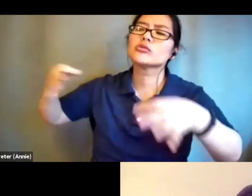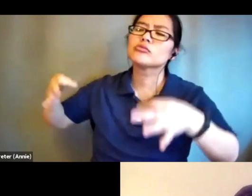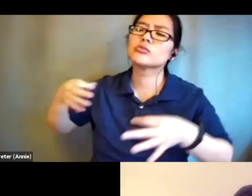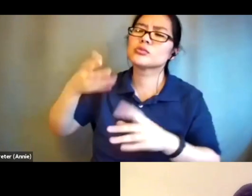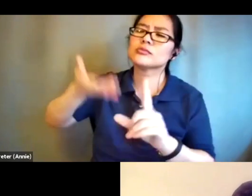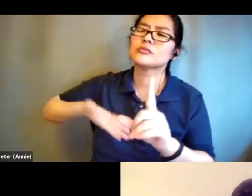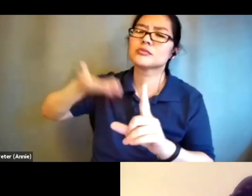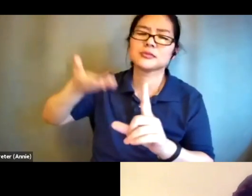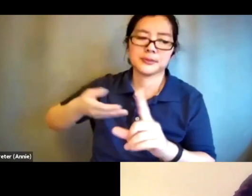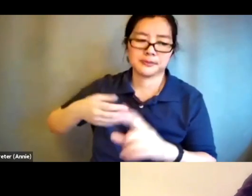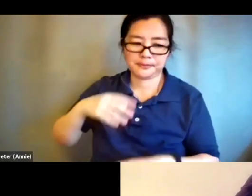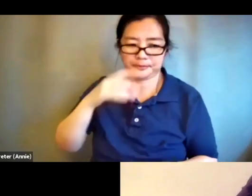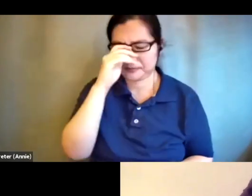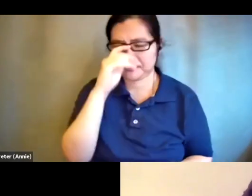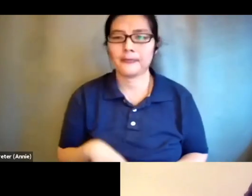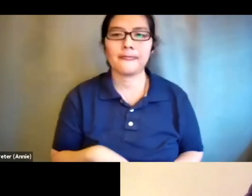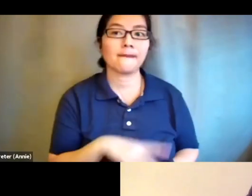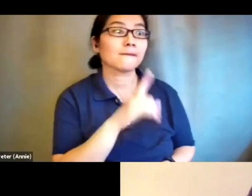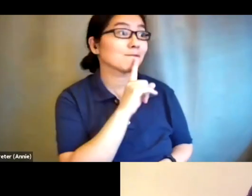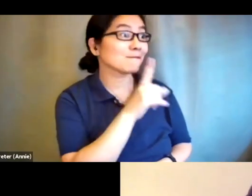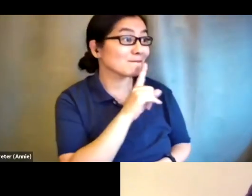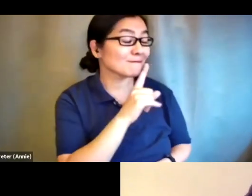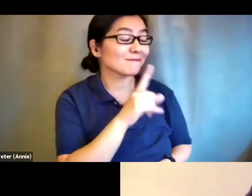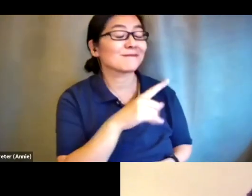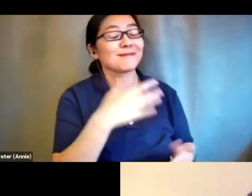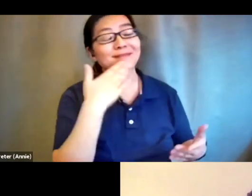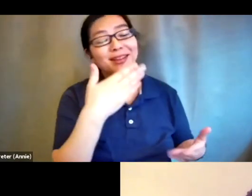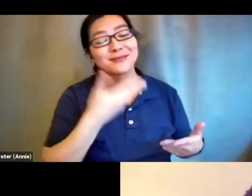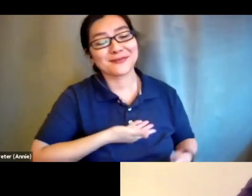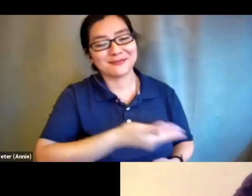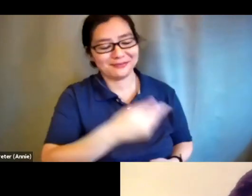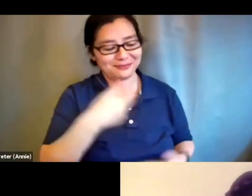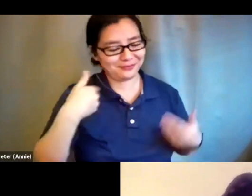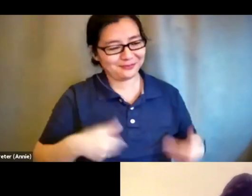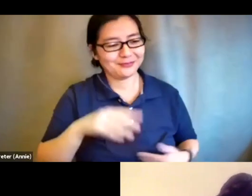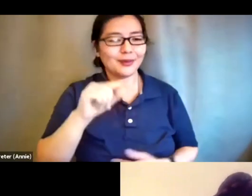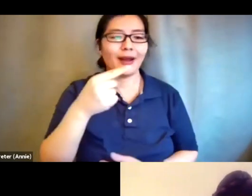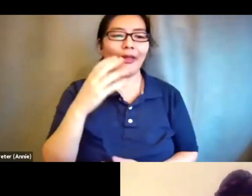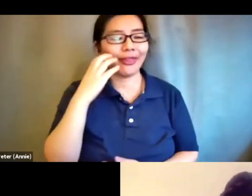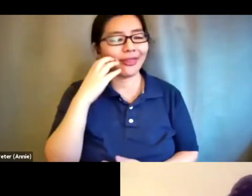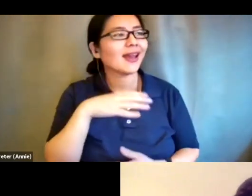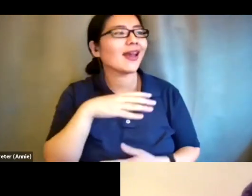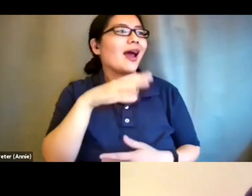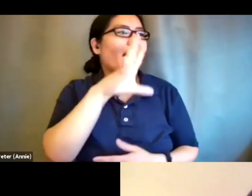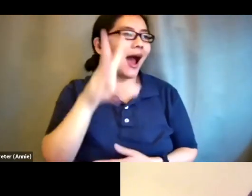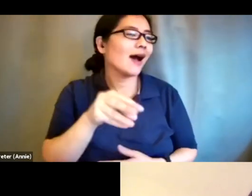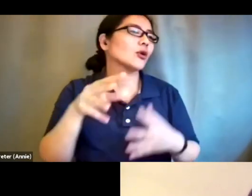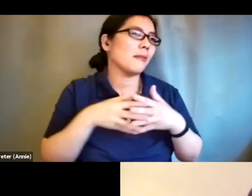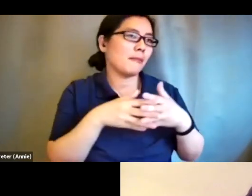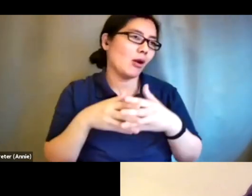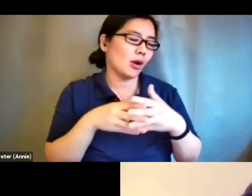sure thanks for having me i'm a thick african american cisgendered woman